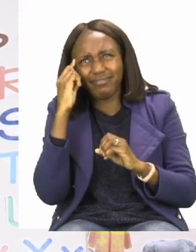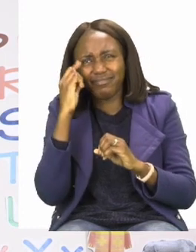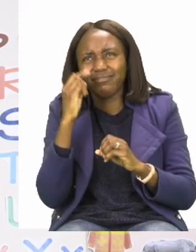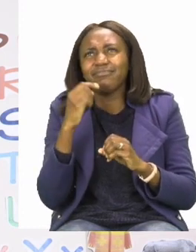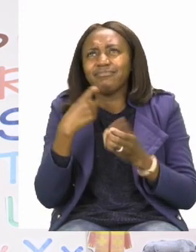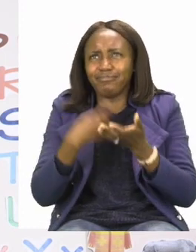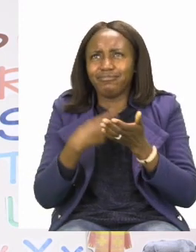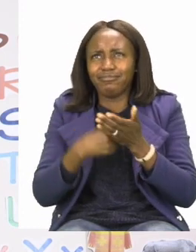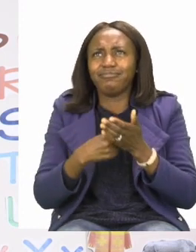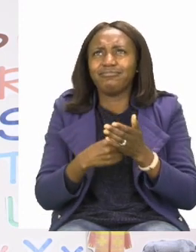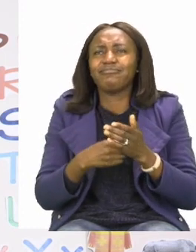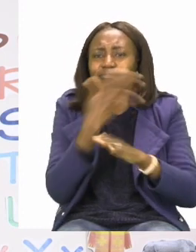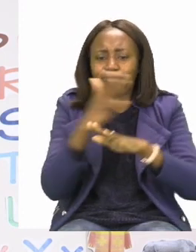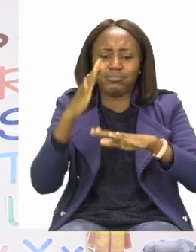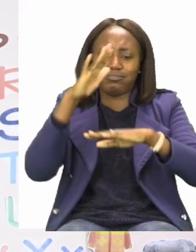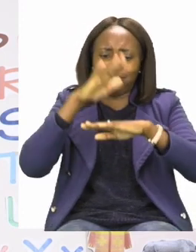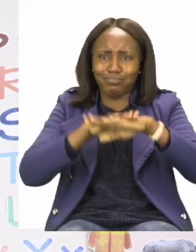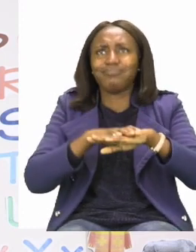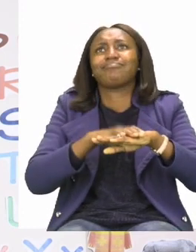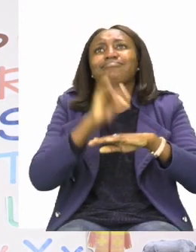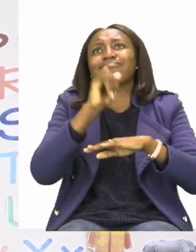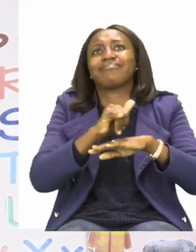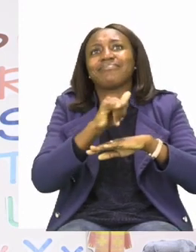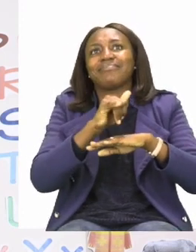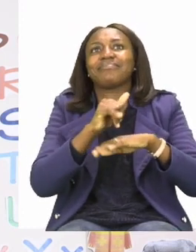is also going to float.